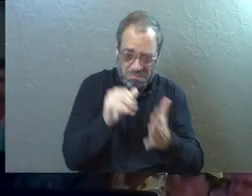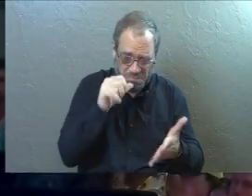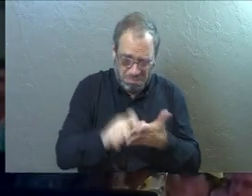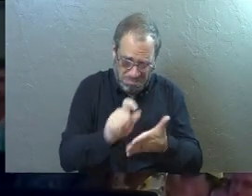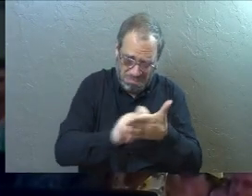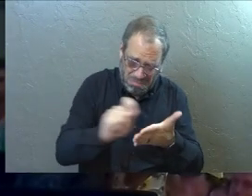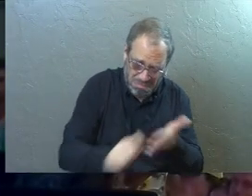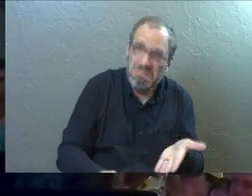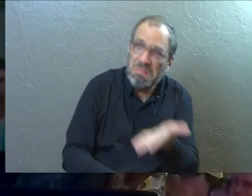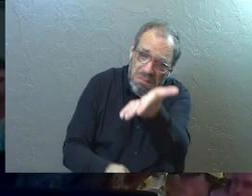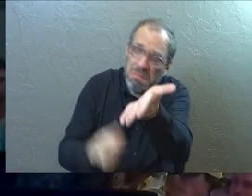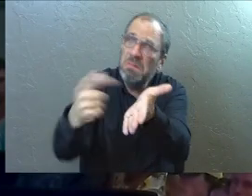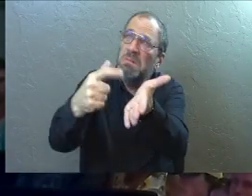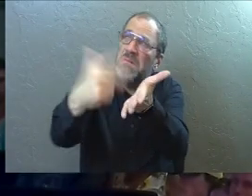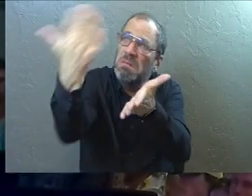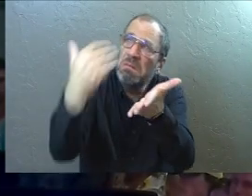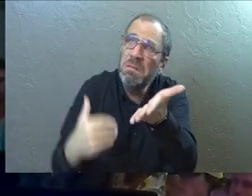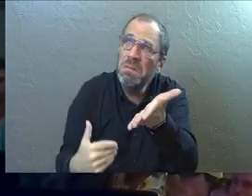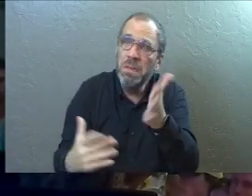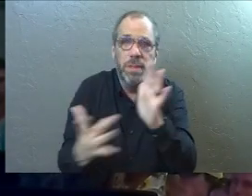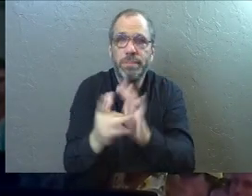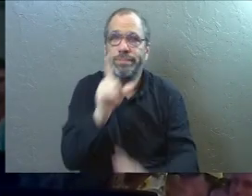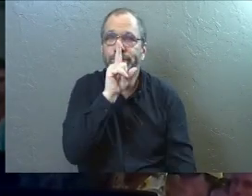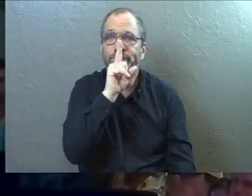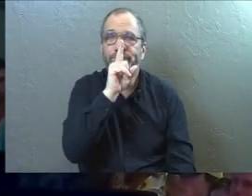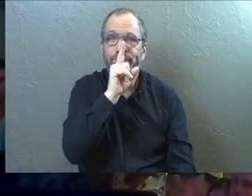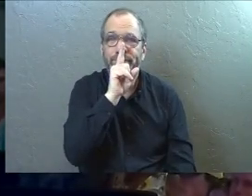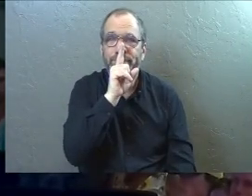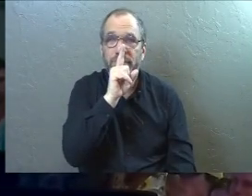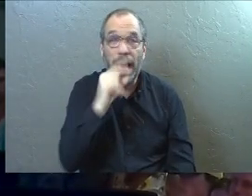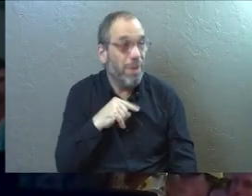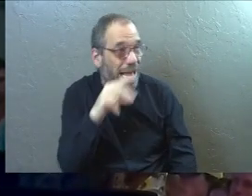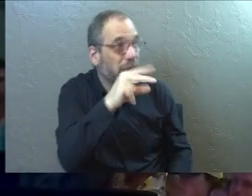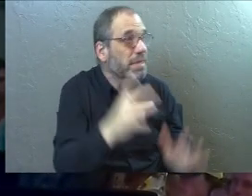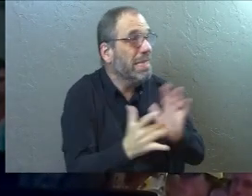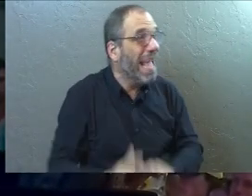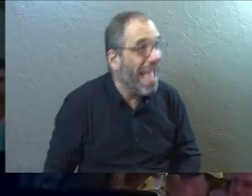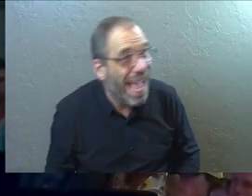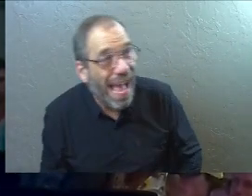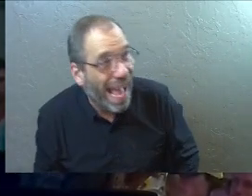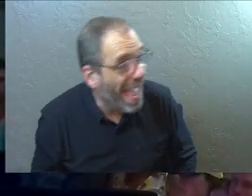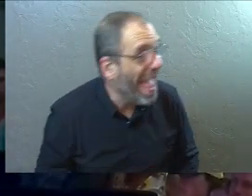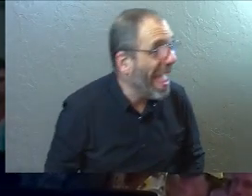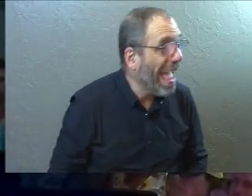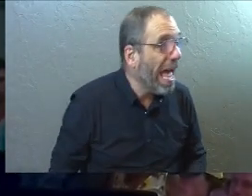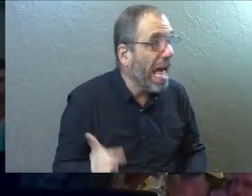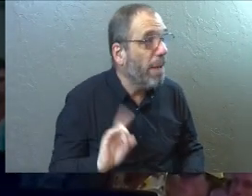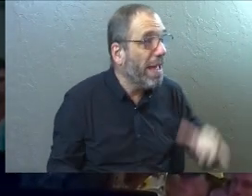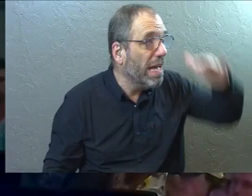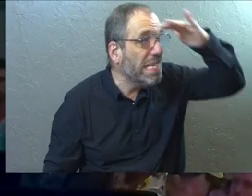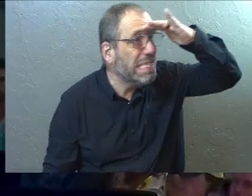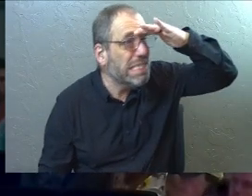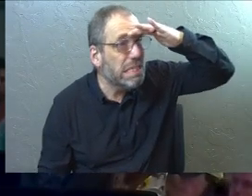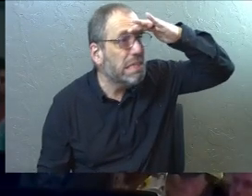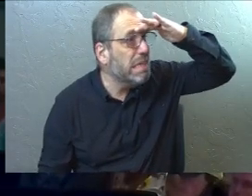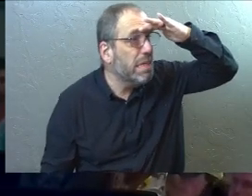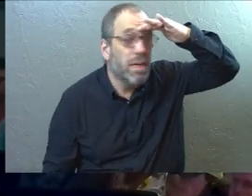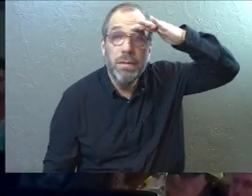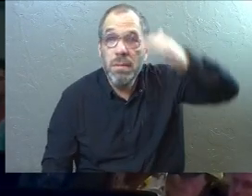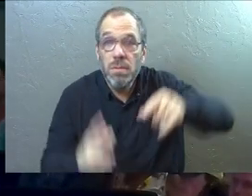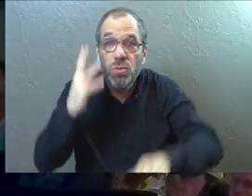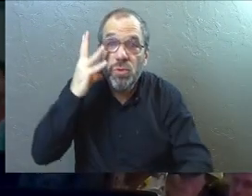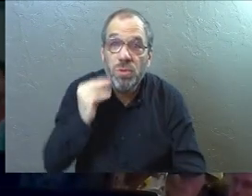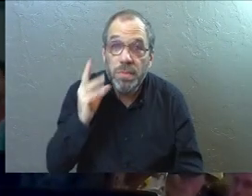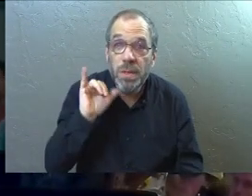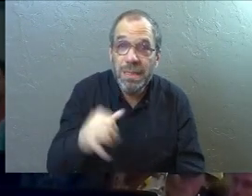my letter to God, and Jesus did not come walking up the road for me. And that was tough. Some of you guys